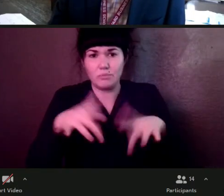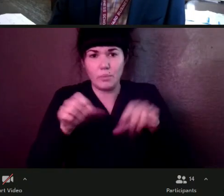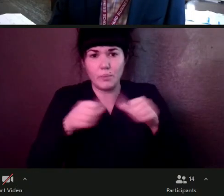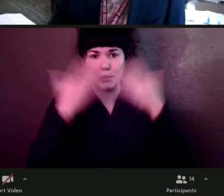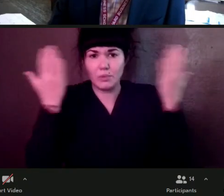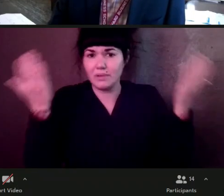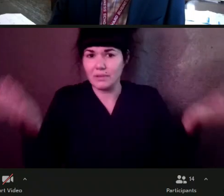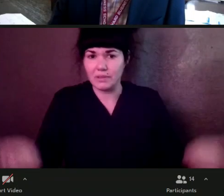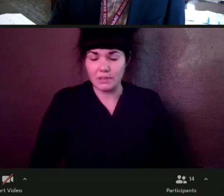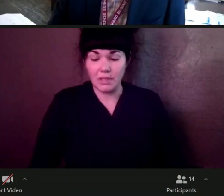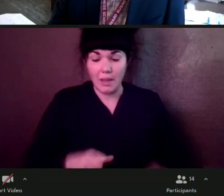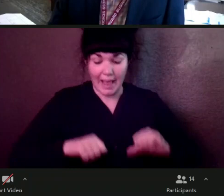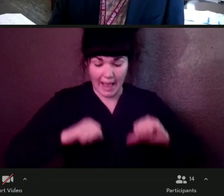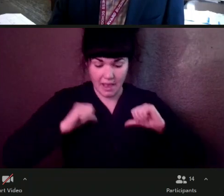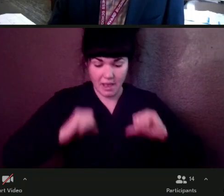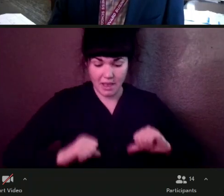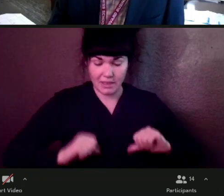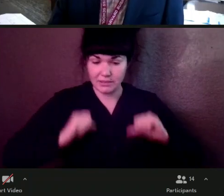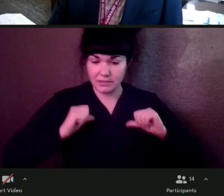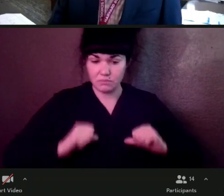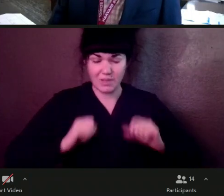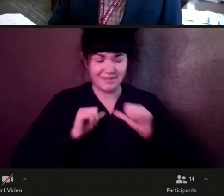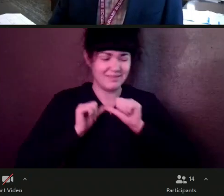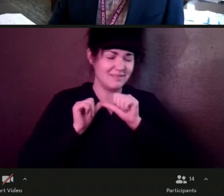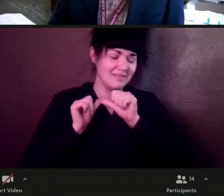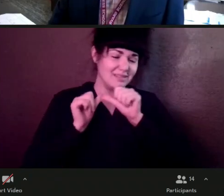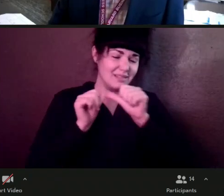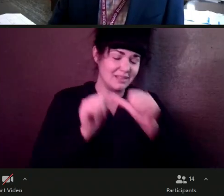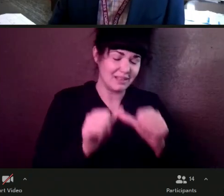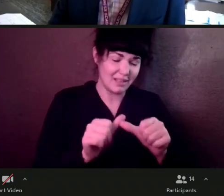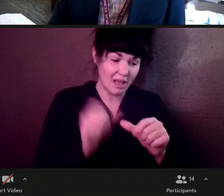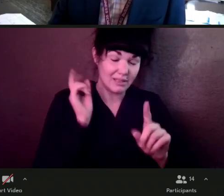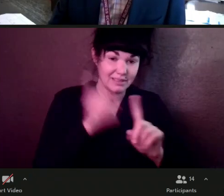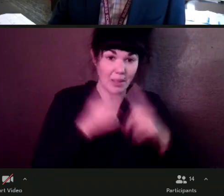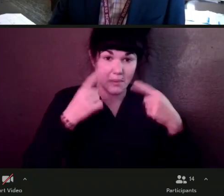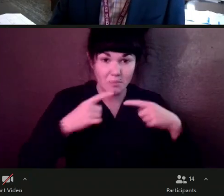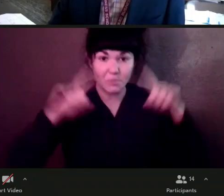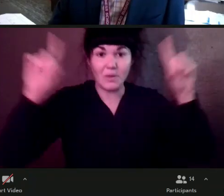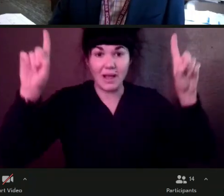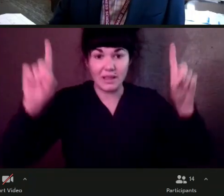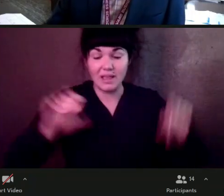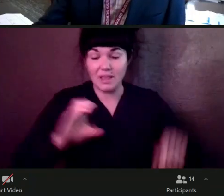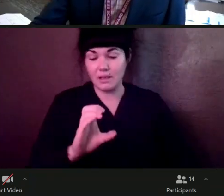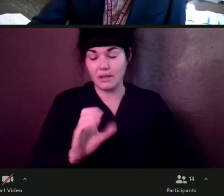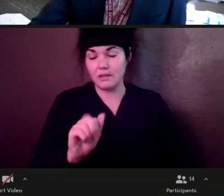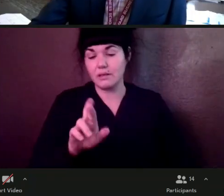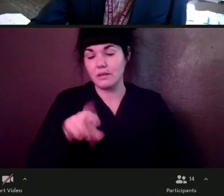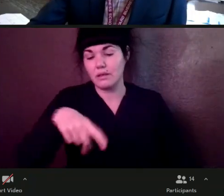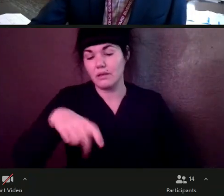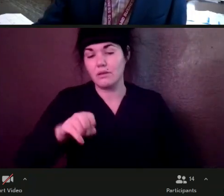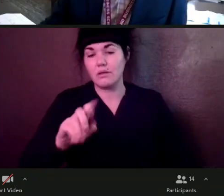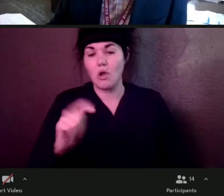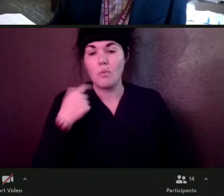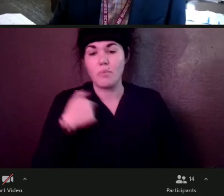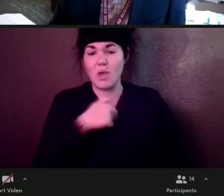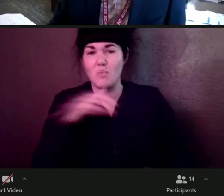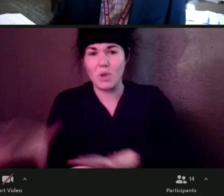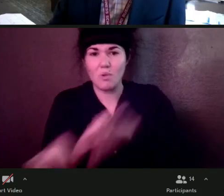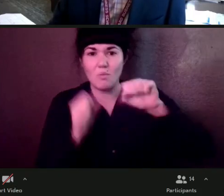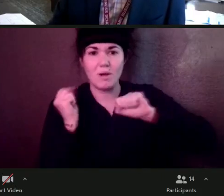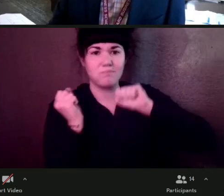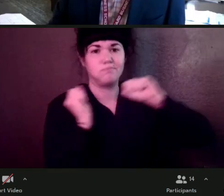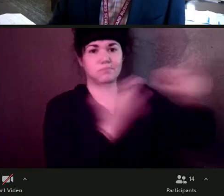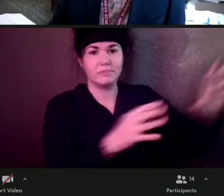subside until we actually ripped up the carpet and then use bleach and water to clean the concrete underneath and threw